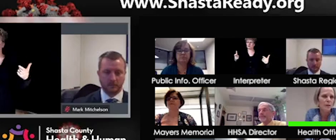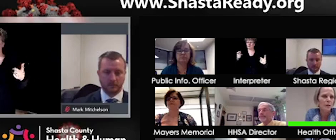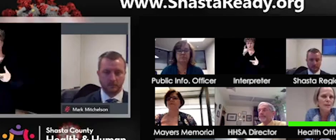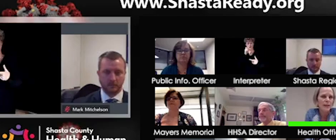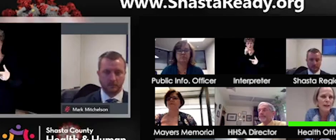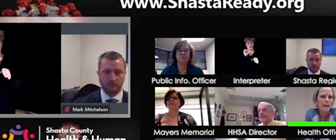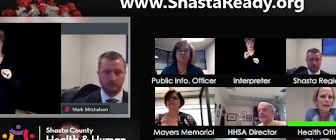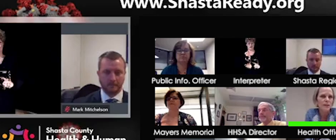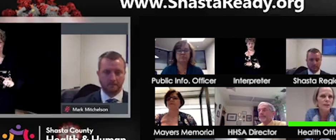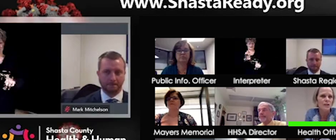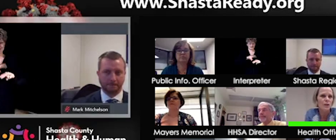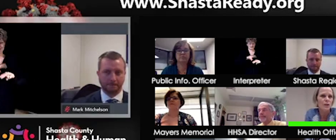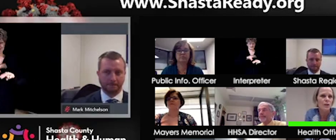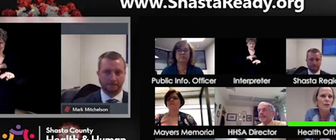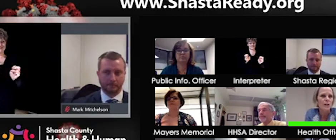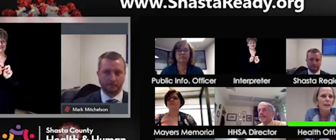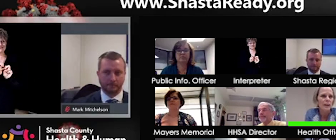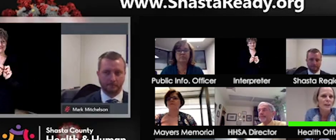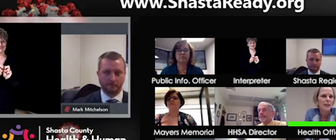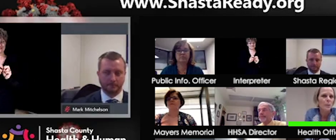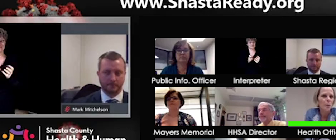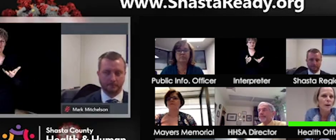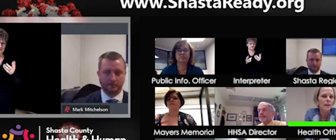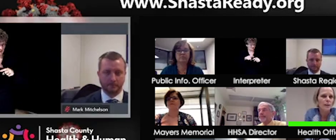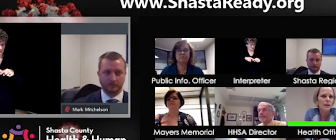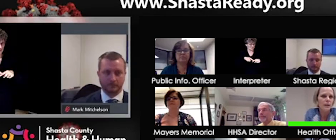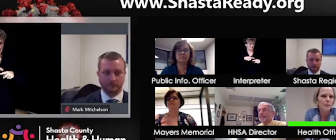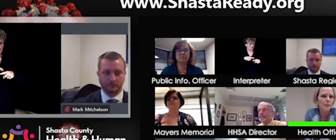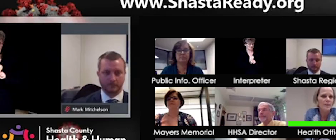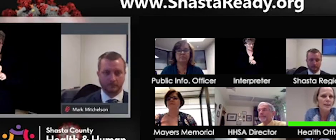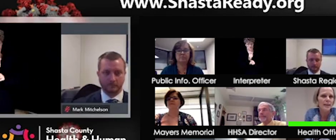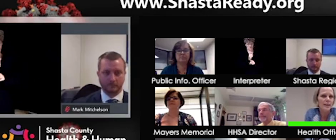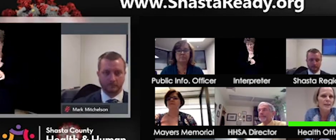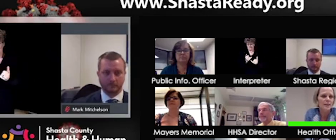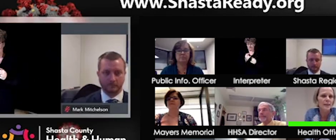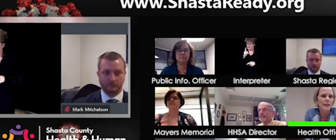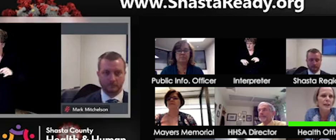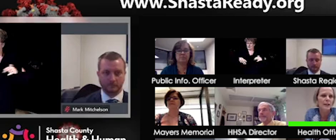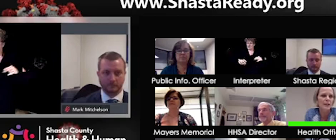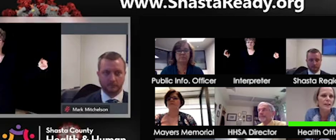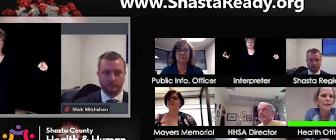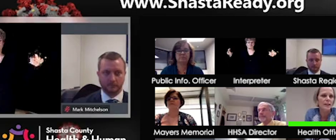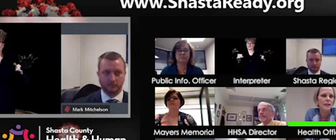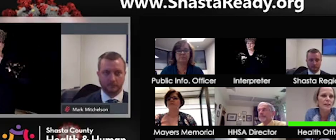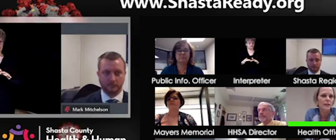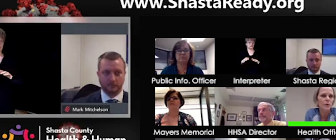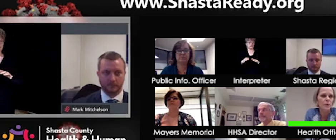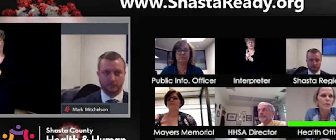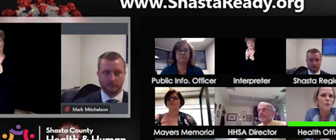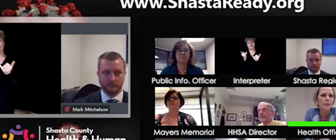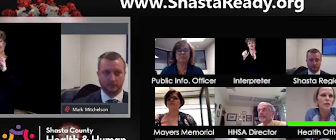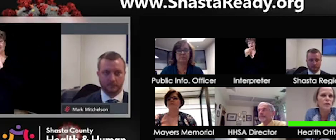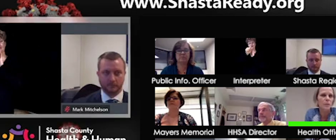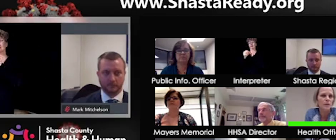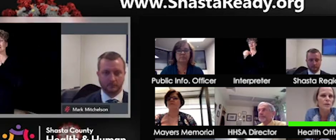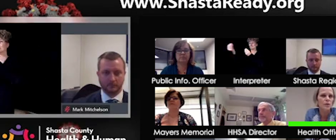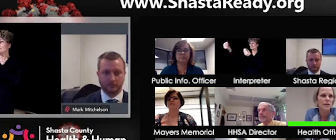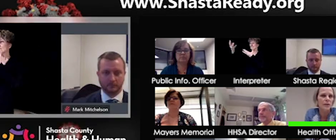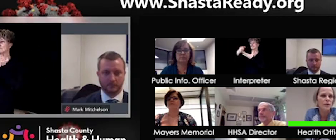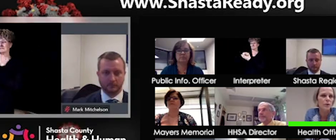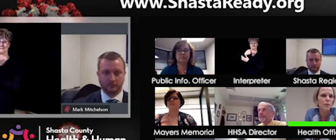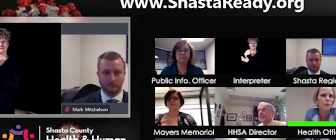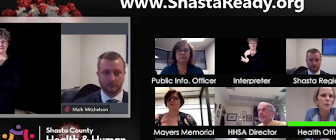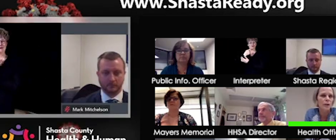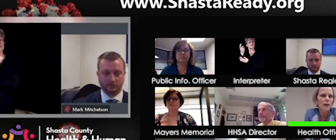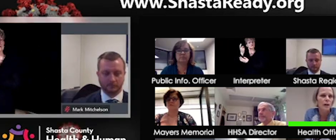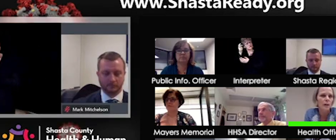gatherings yet. And so, at this point, the state guidance indicates that restaurants should be